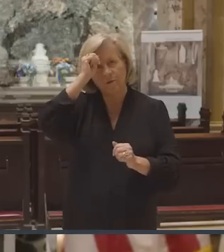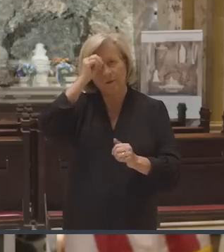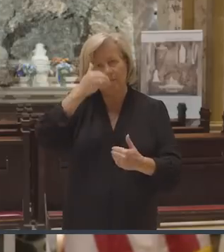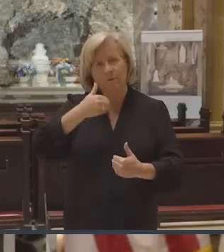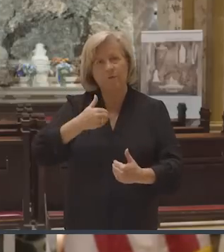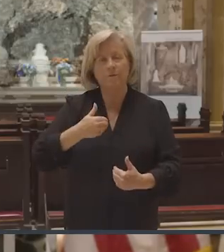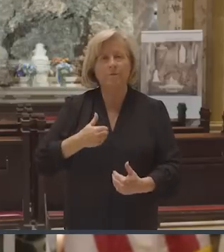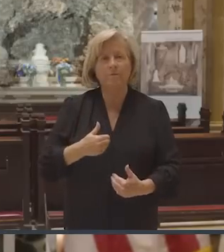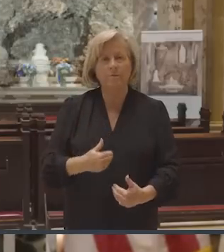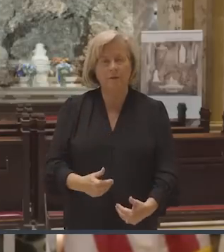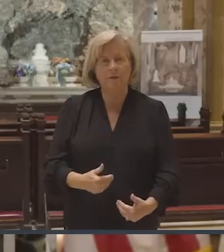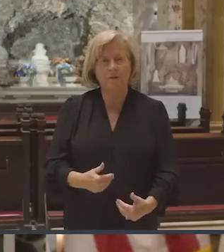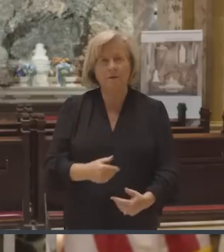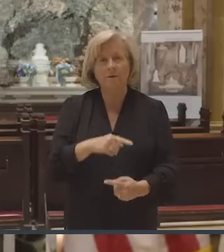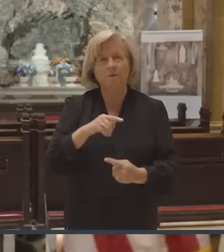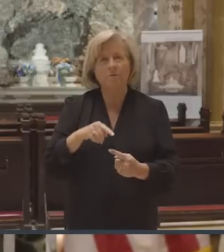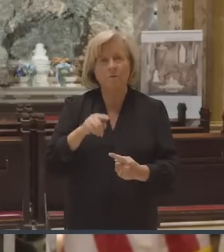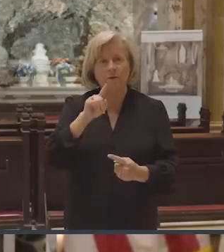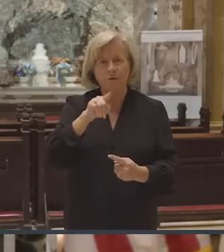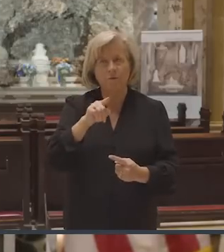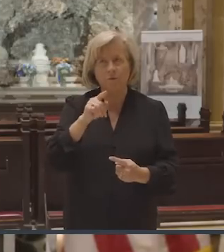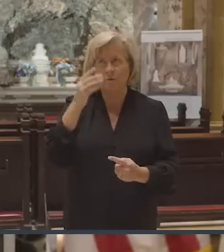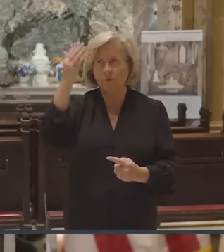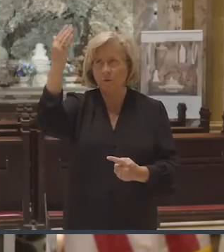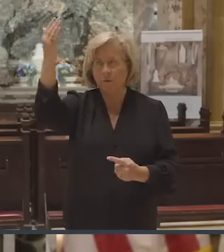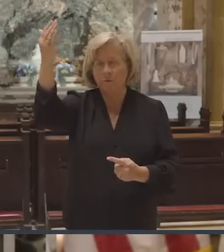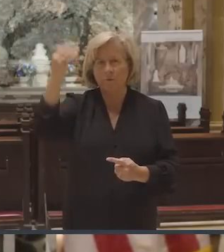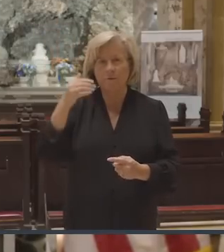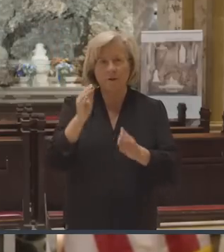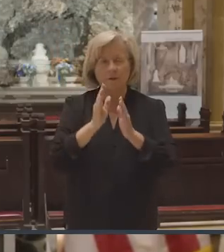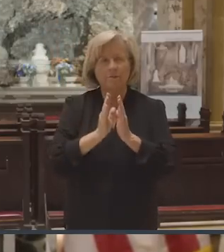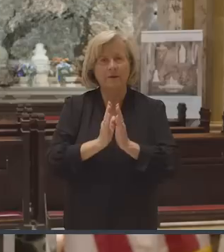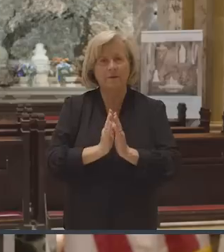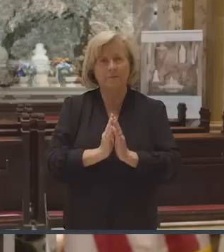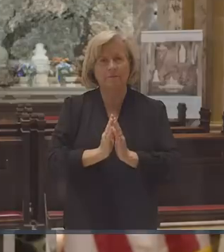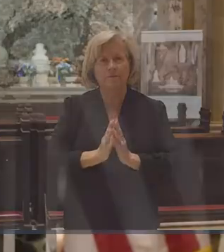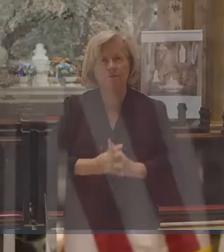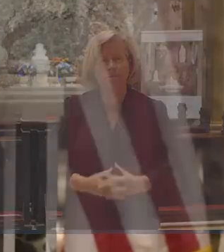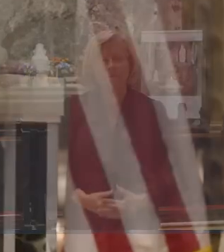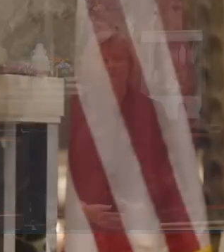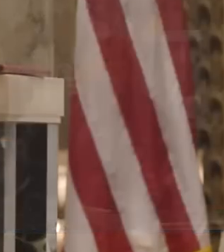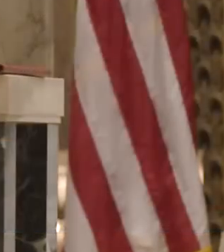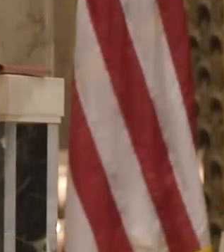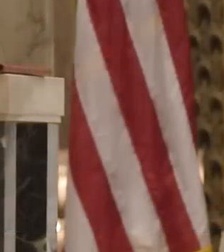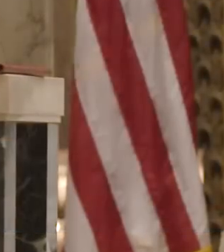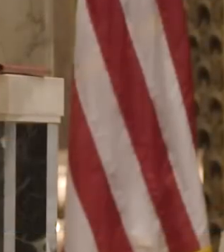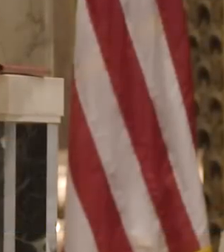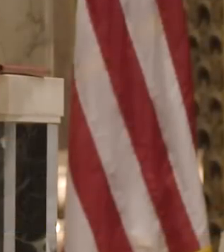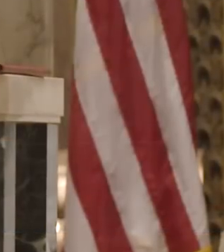when you come into your kingdom. Amen. Amen.